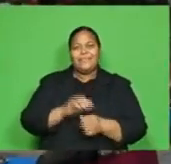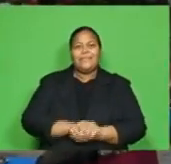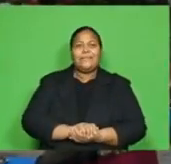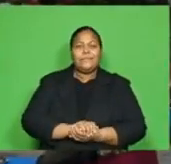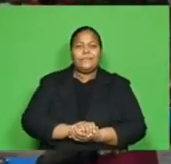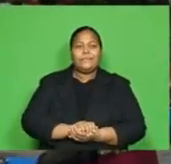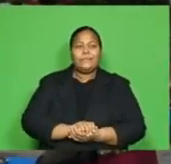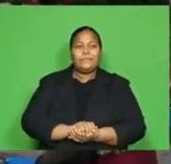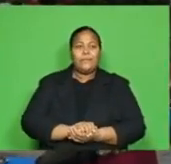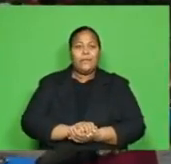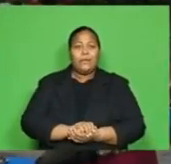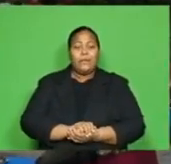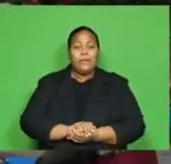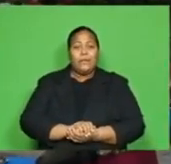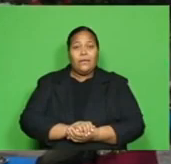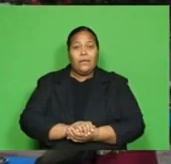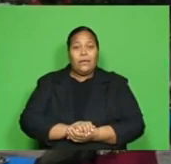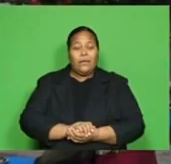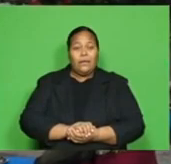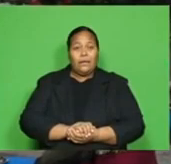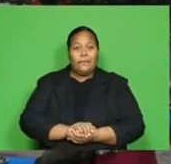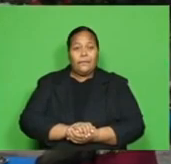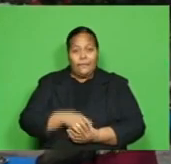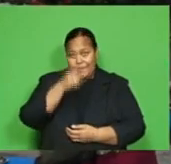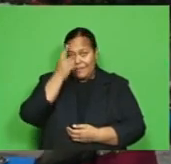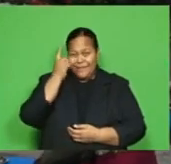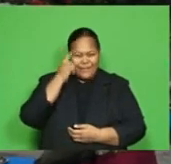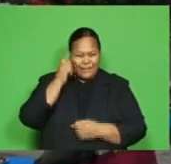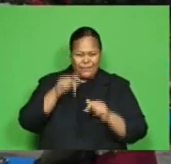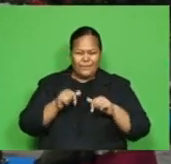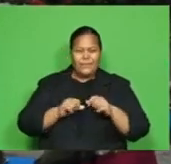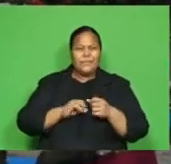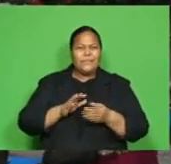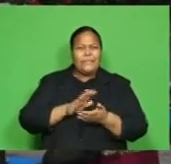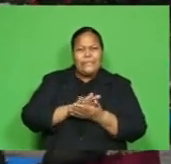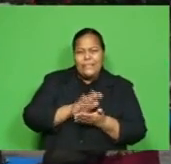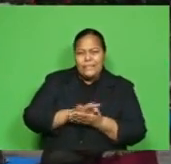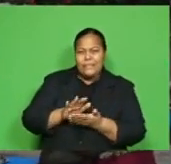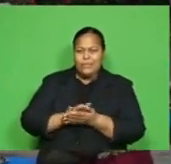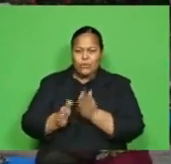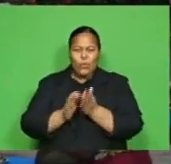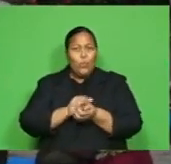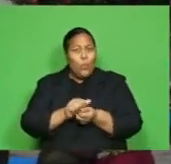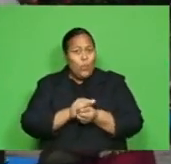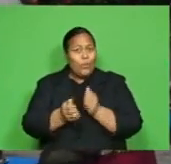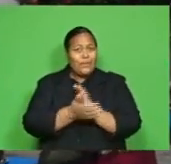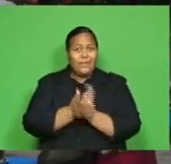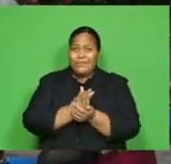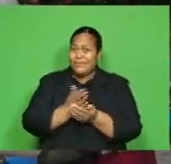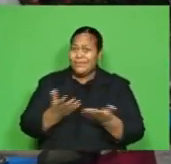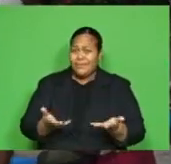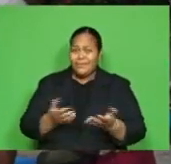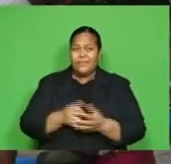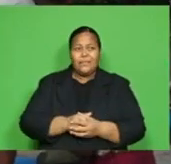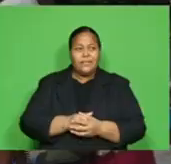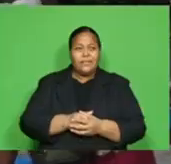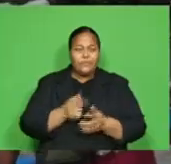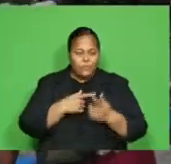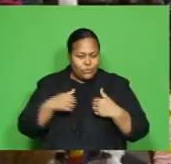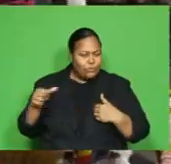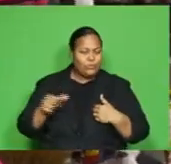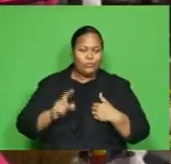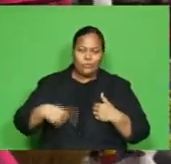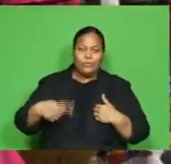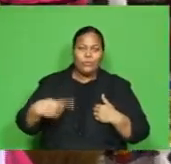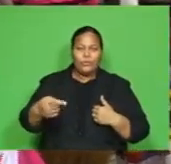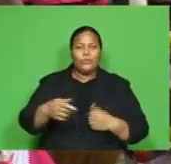this hygiene and washing your hands after everything, in everything you do, yeah, I think for this hygiene thing, we should continue.